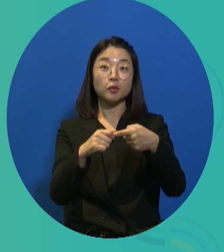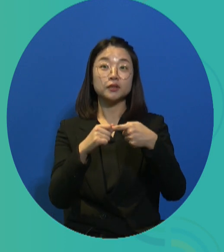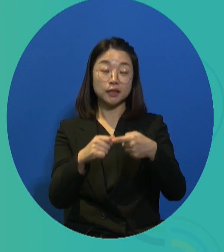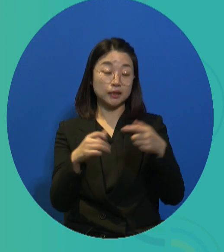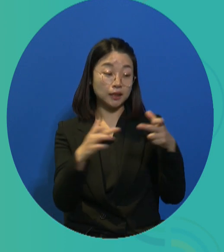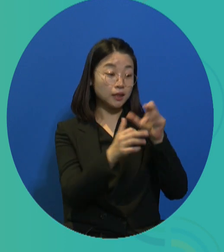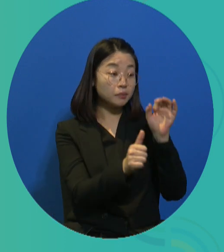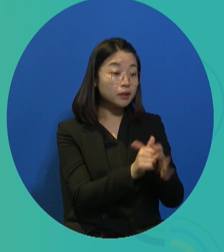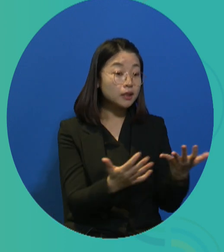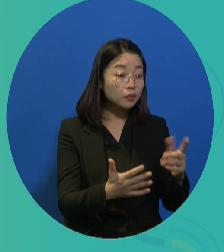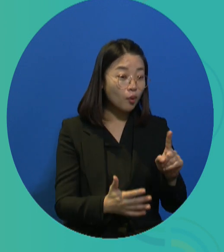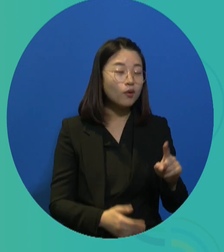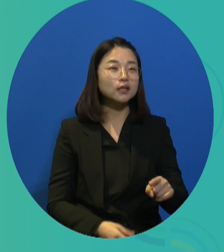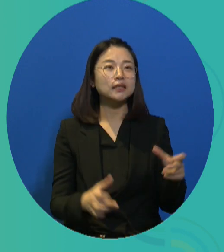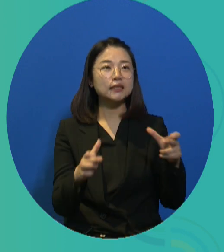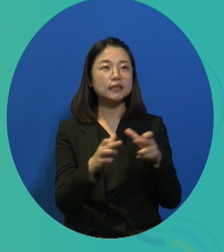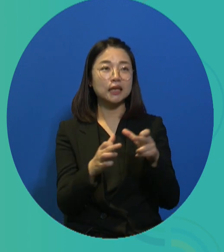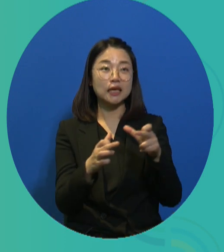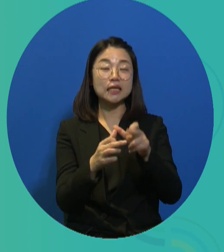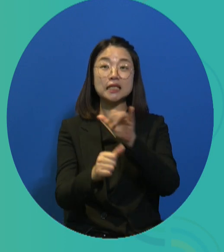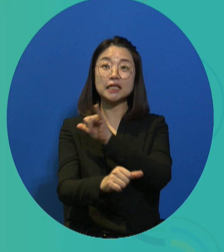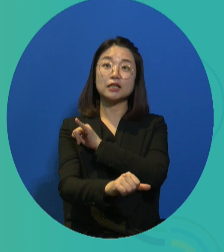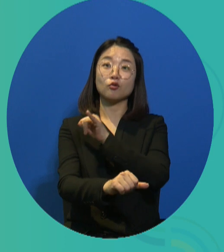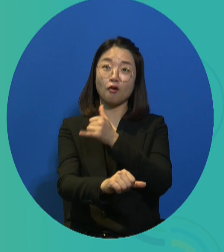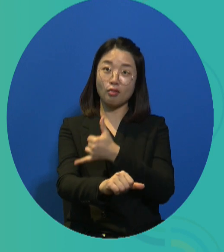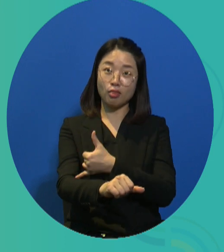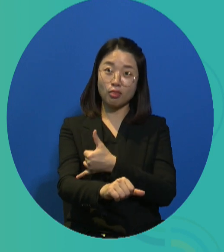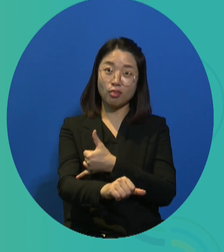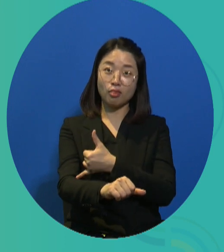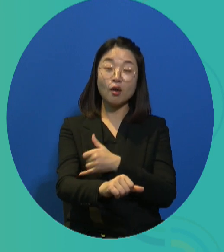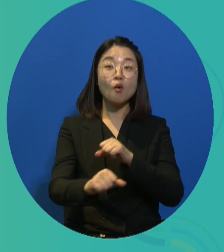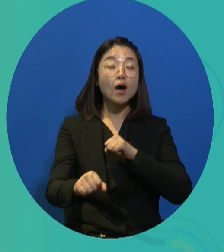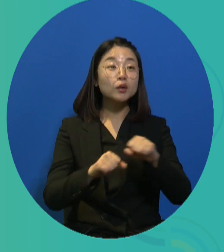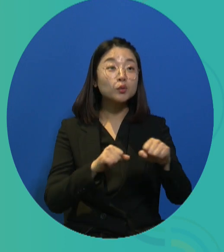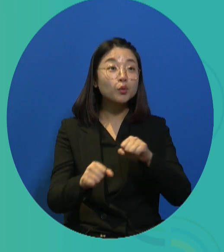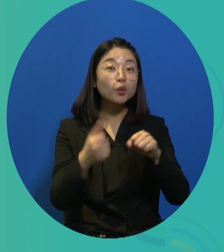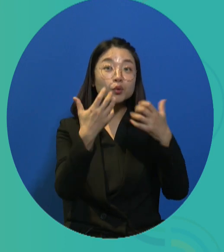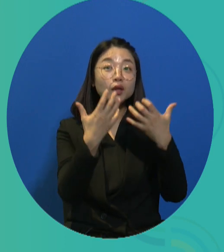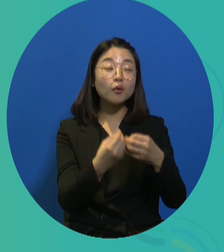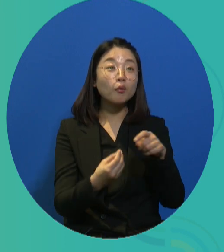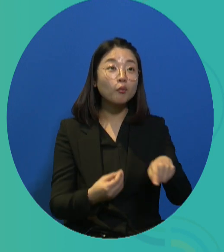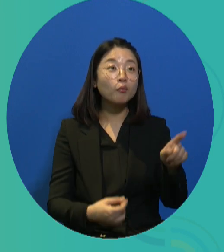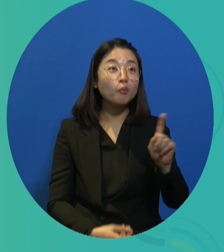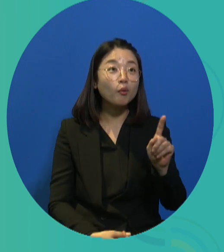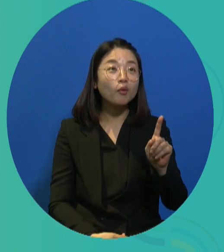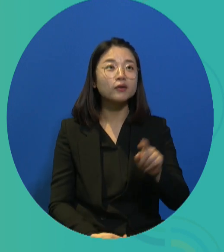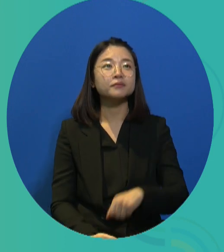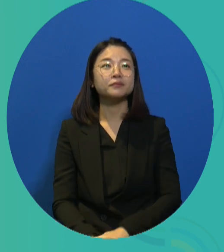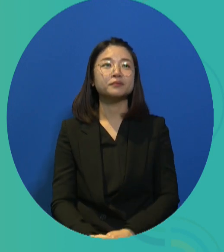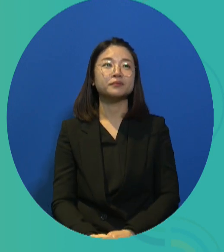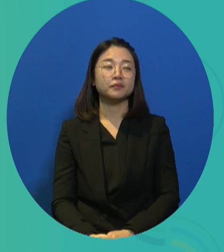activities. The first work domain is about advocacy activities.